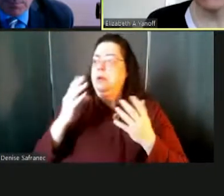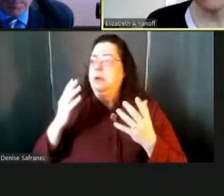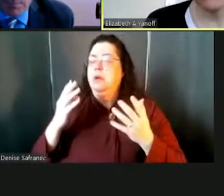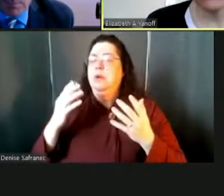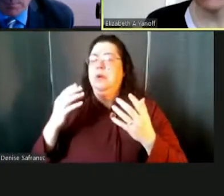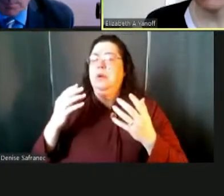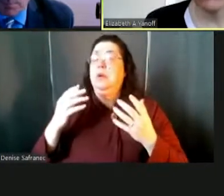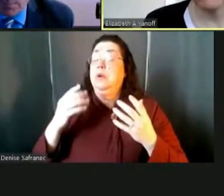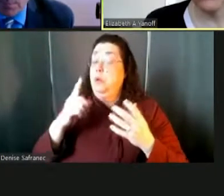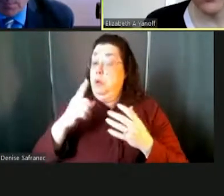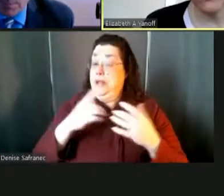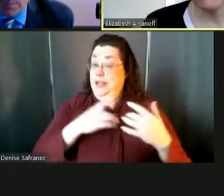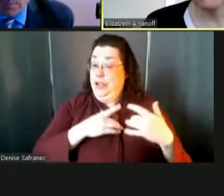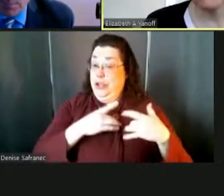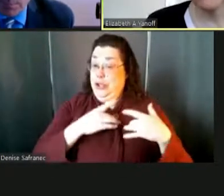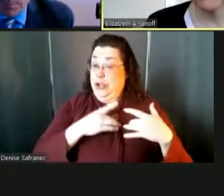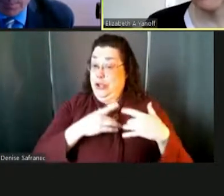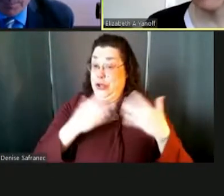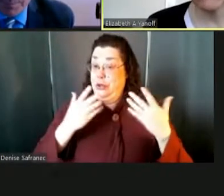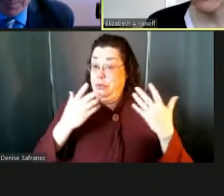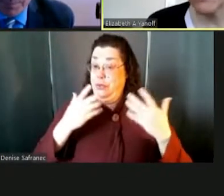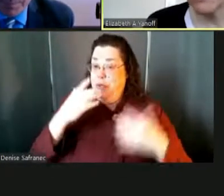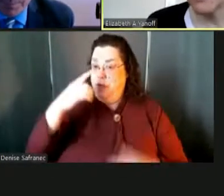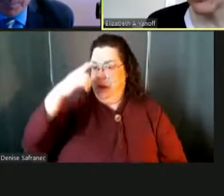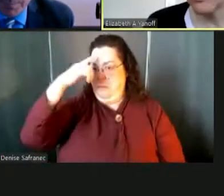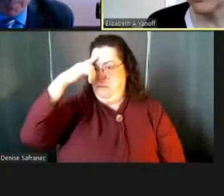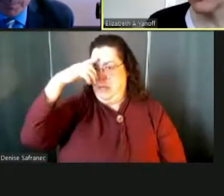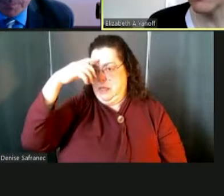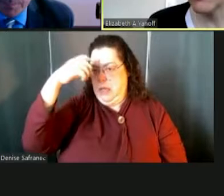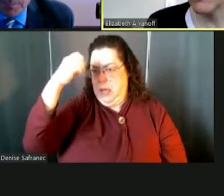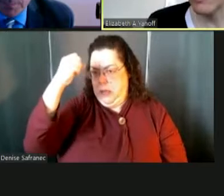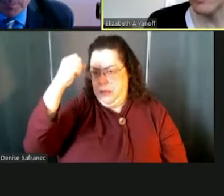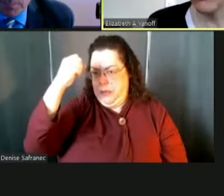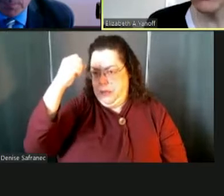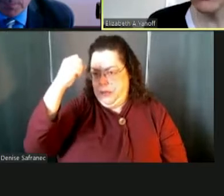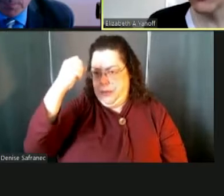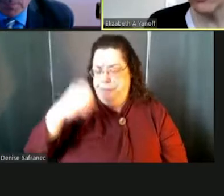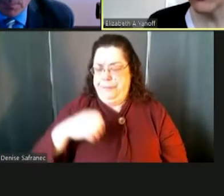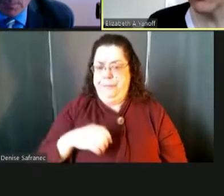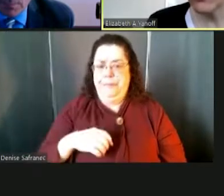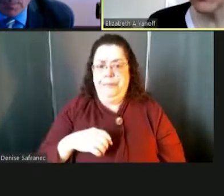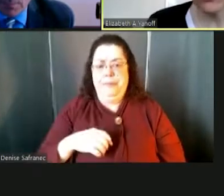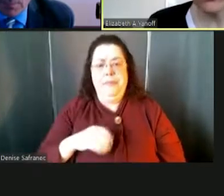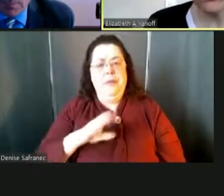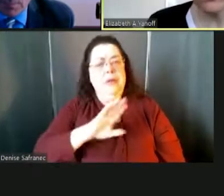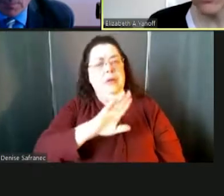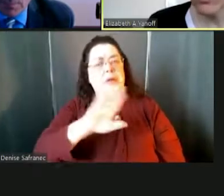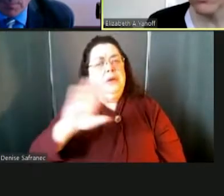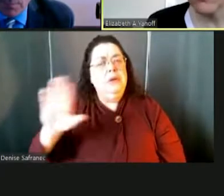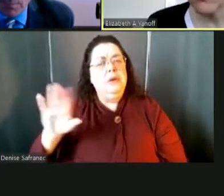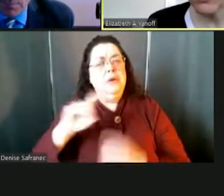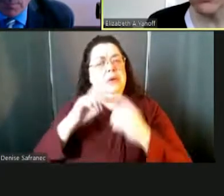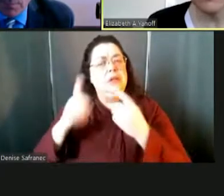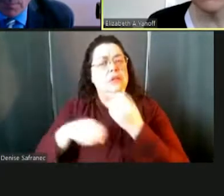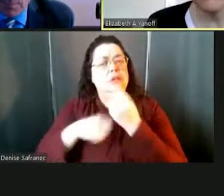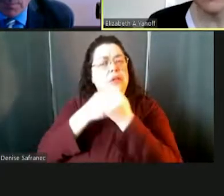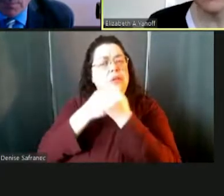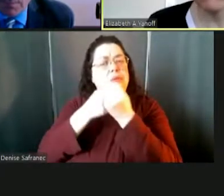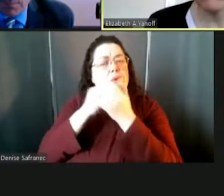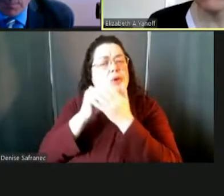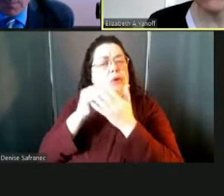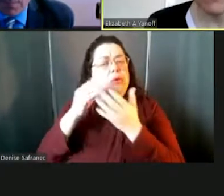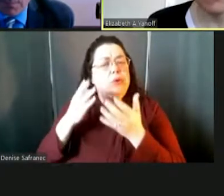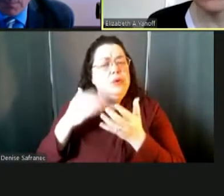been a concern for all of us and especially those of us in education. How is your district work to support students